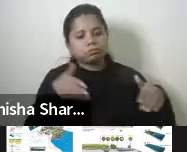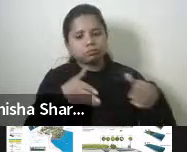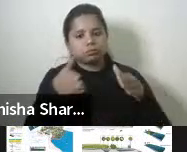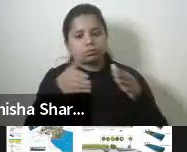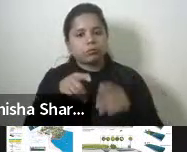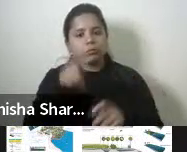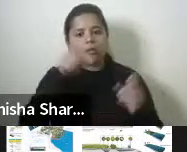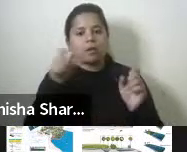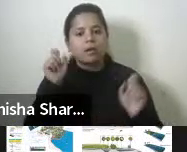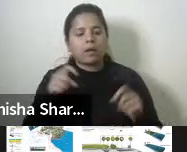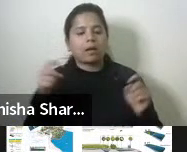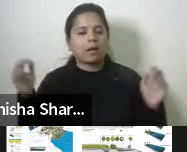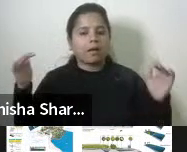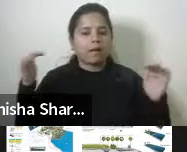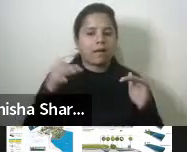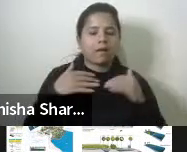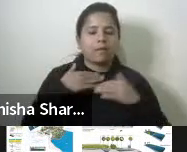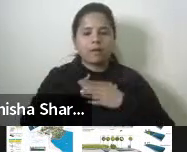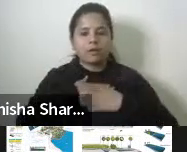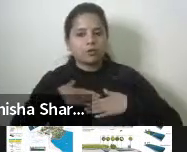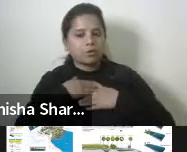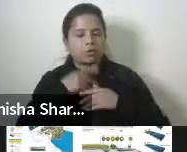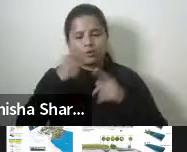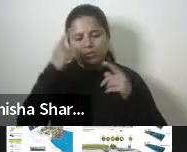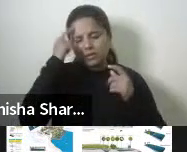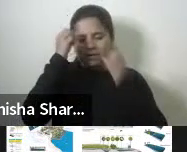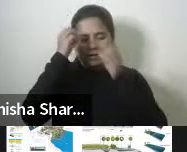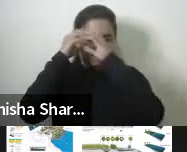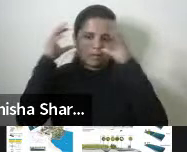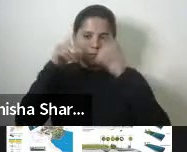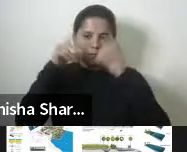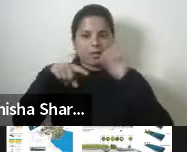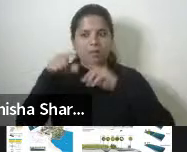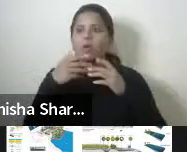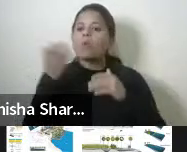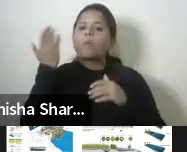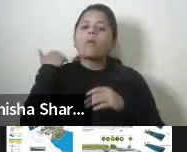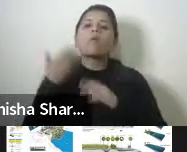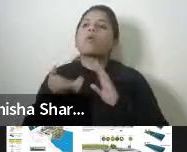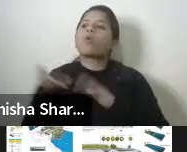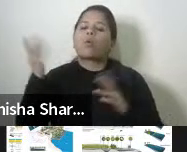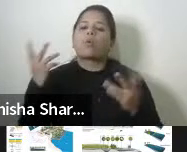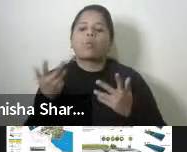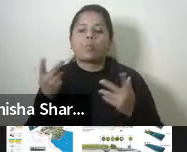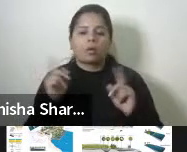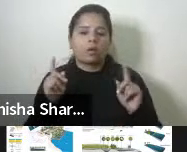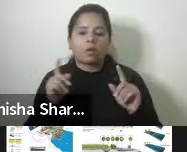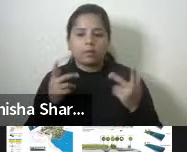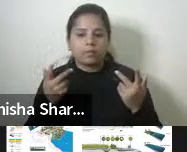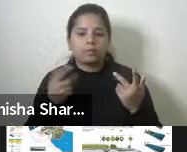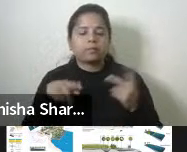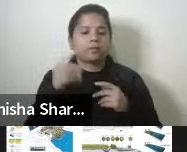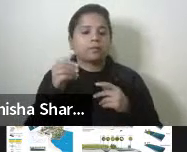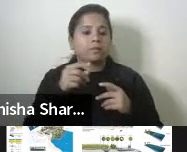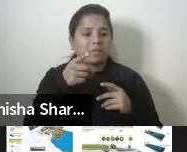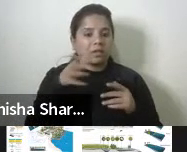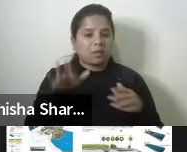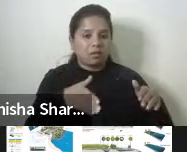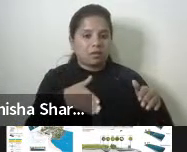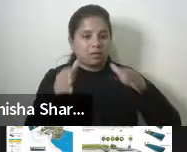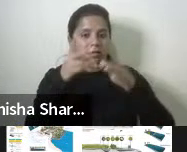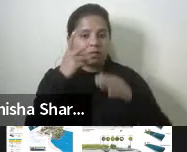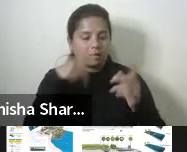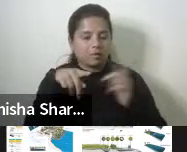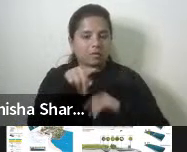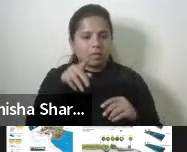public space. similarly, like imagine all these people, I mean, where would they go earlier? I mean, this is the, uh, the lower one shows you what's happening